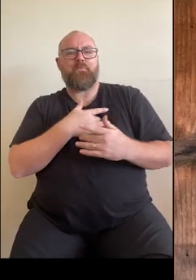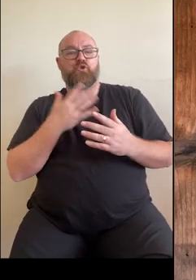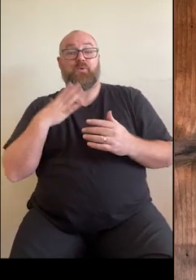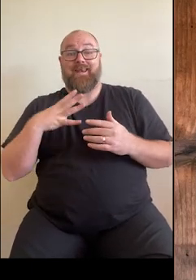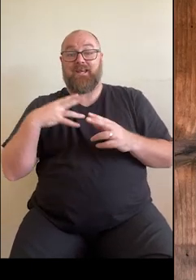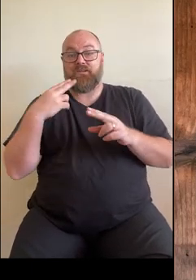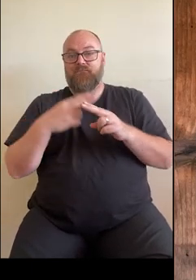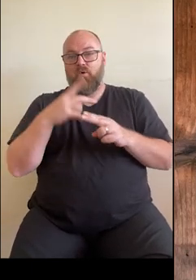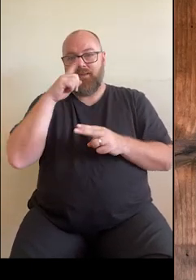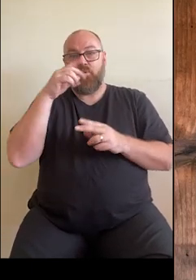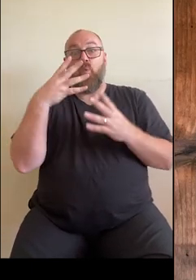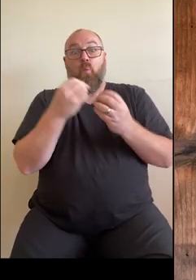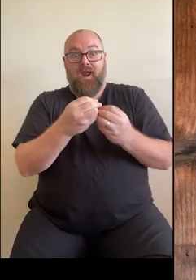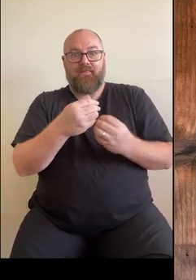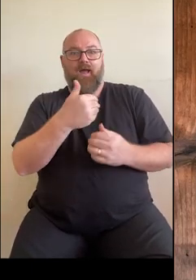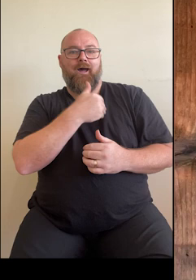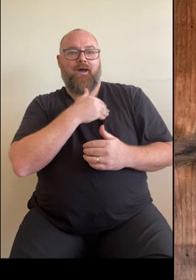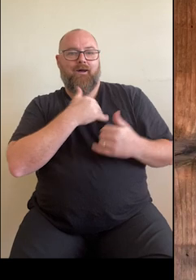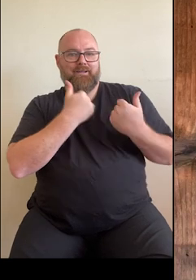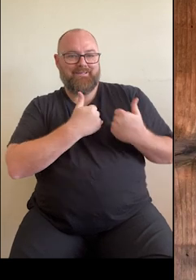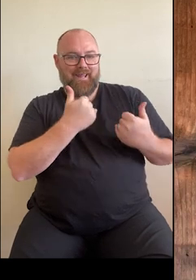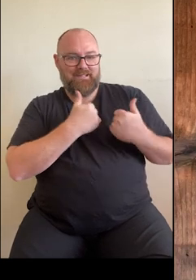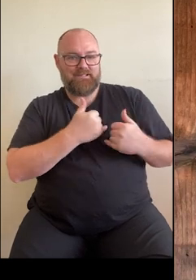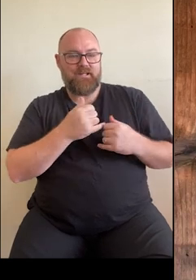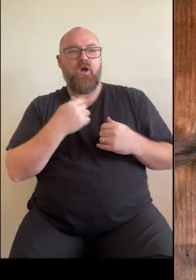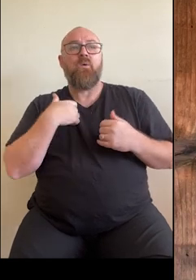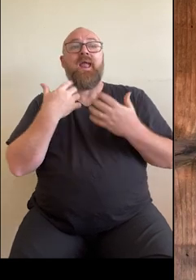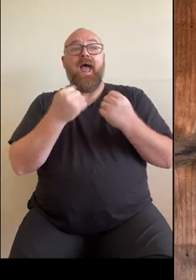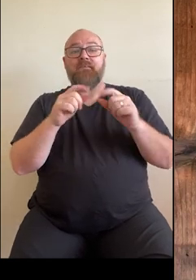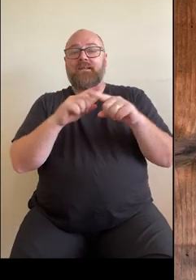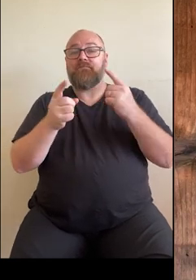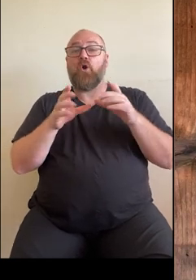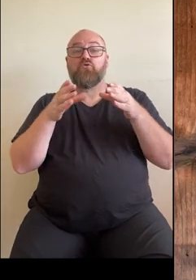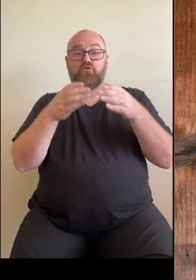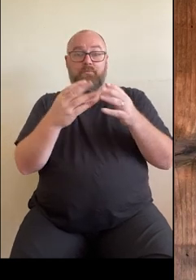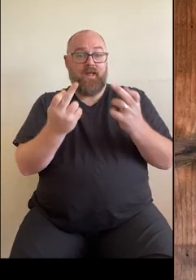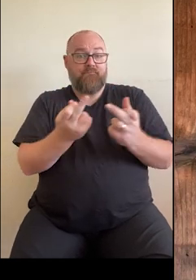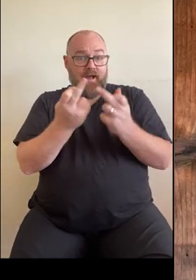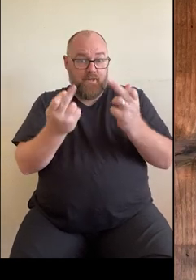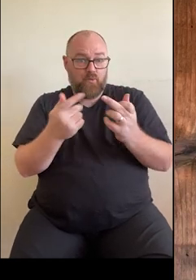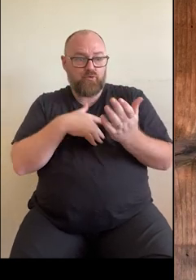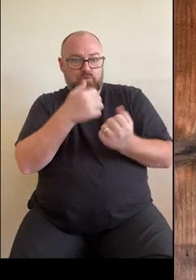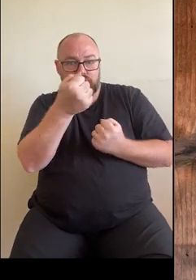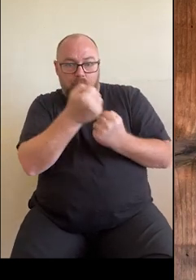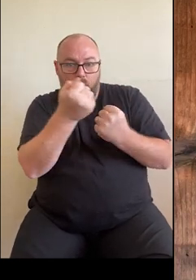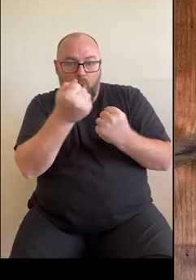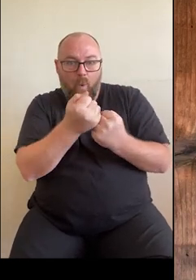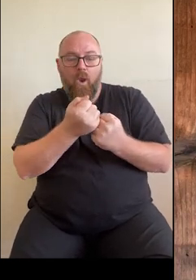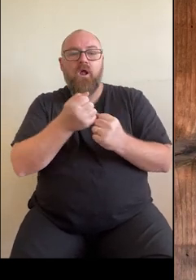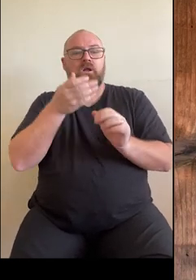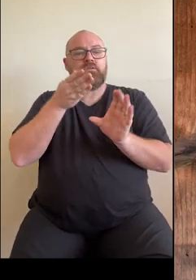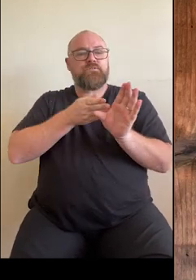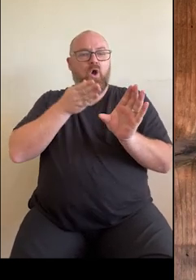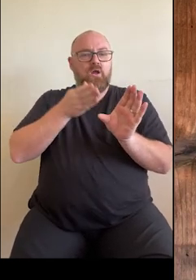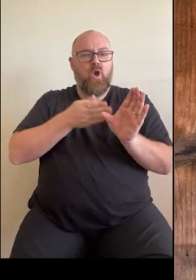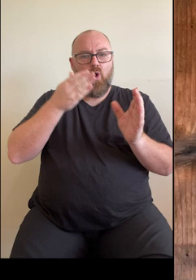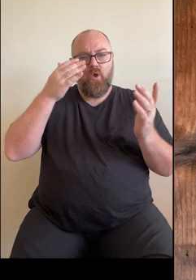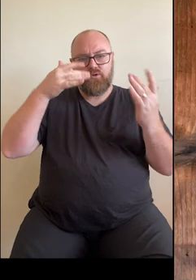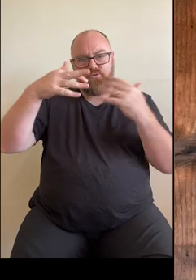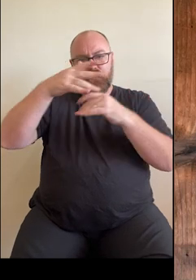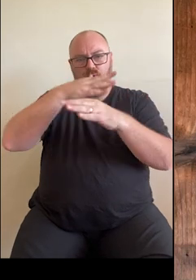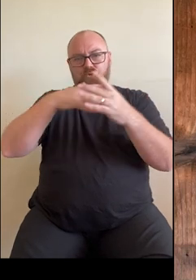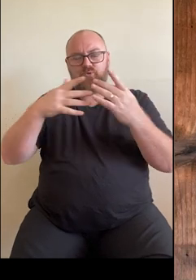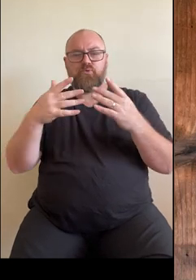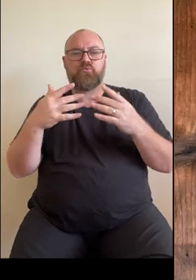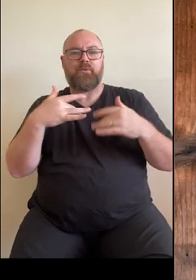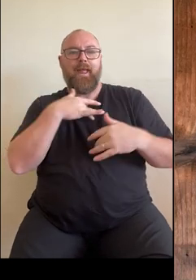We currently have a range of peer support Facebook groups available for consumers to support the psychosocial and emotional needs of the community